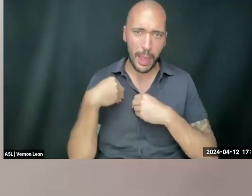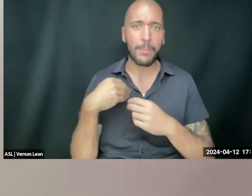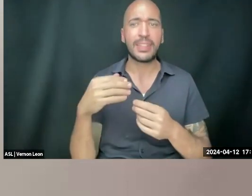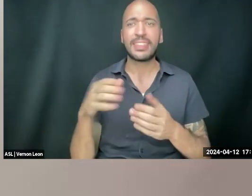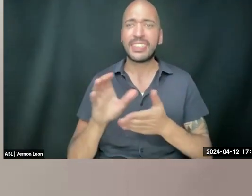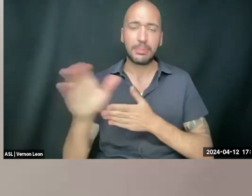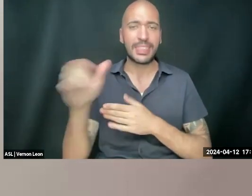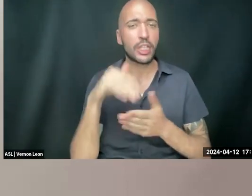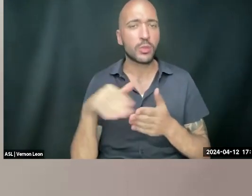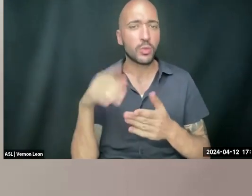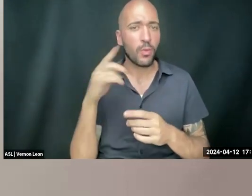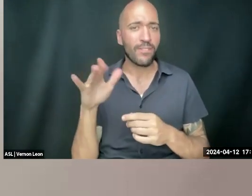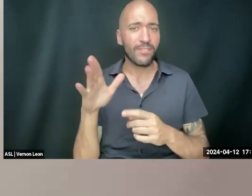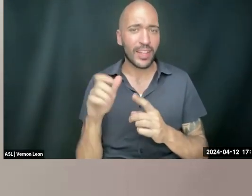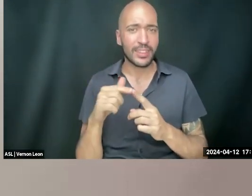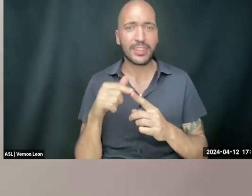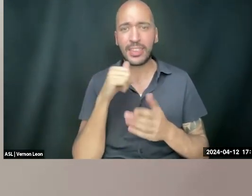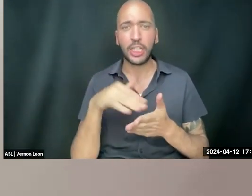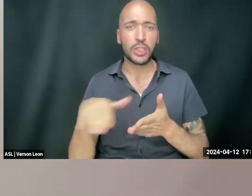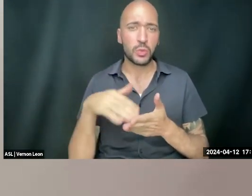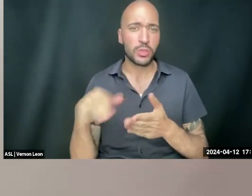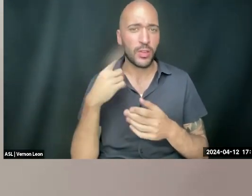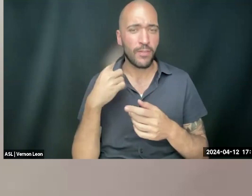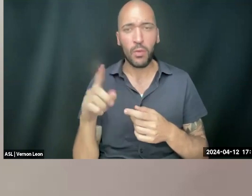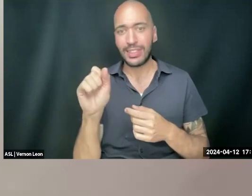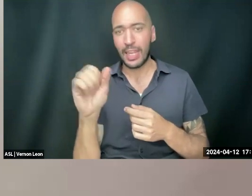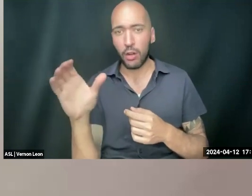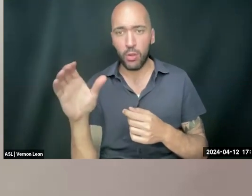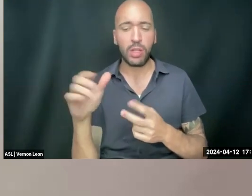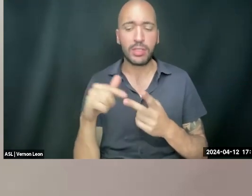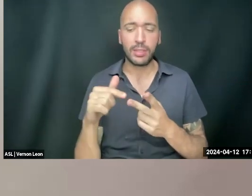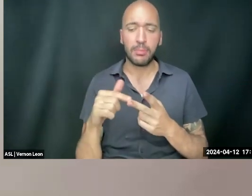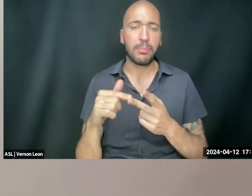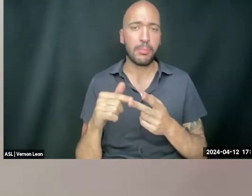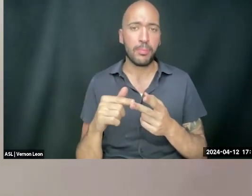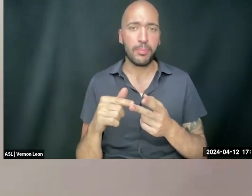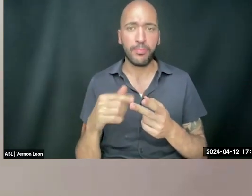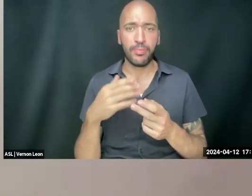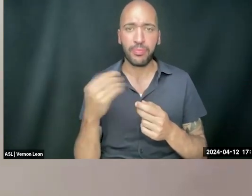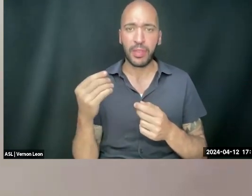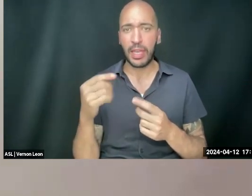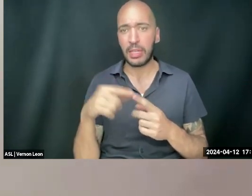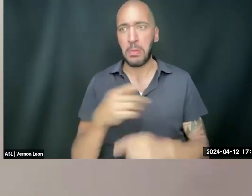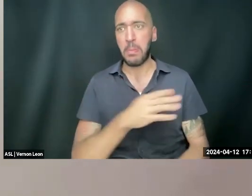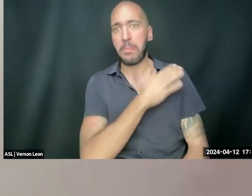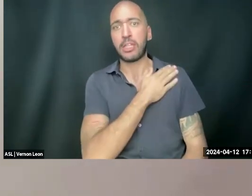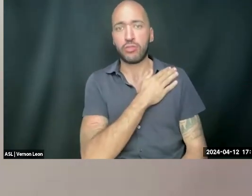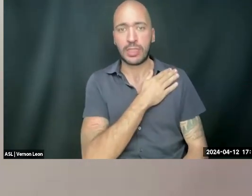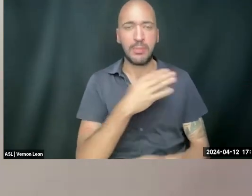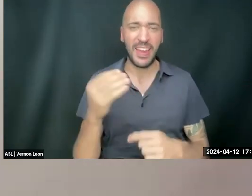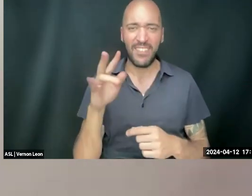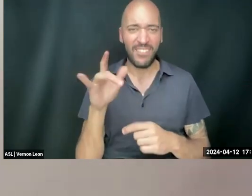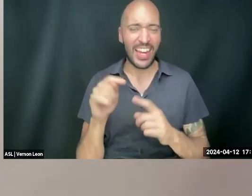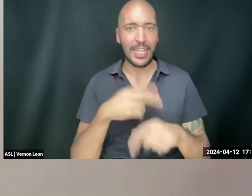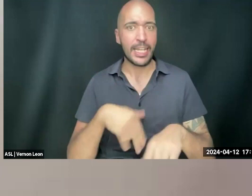for violence, as not an excuse for settler colonialism and patriotism and violent nationalism,